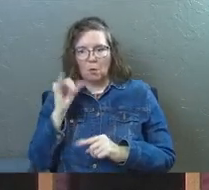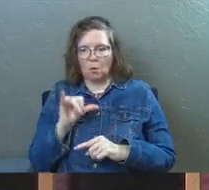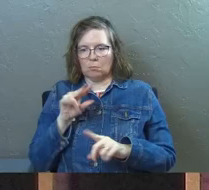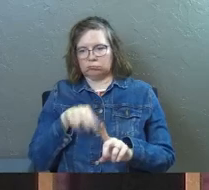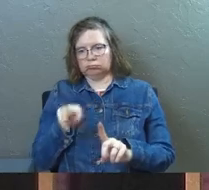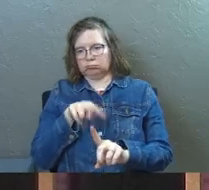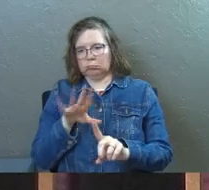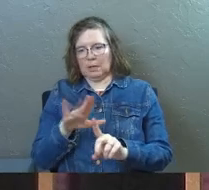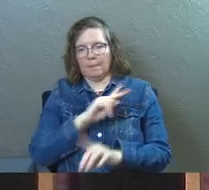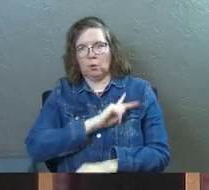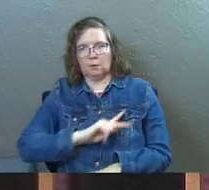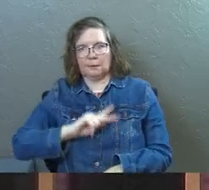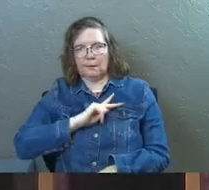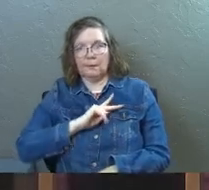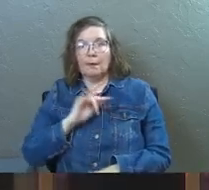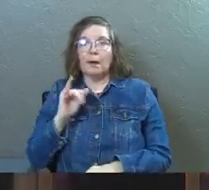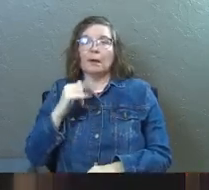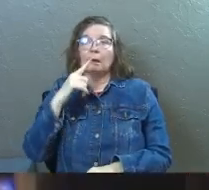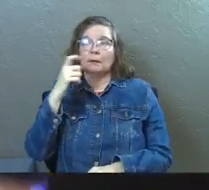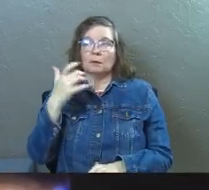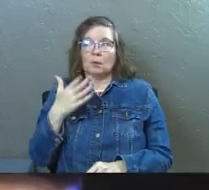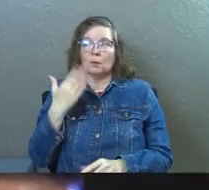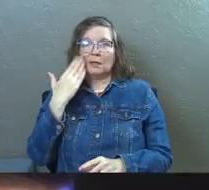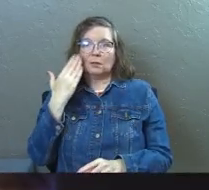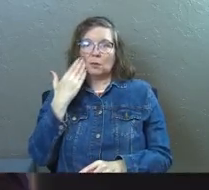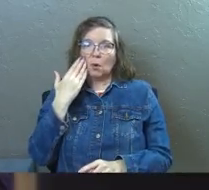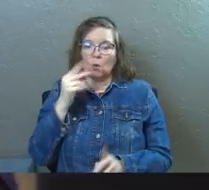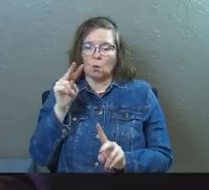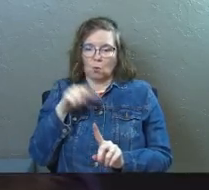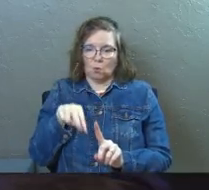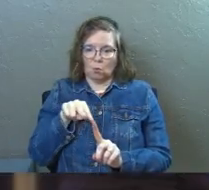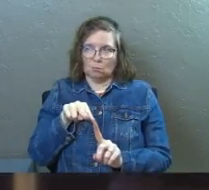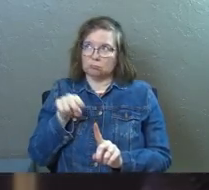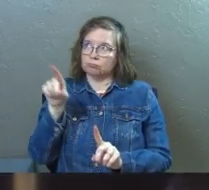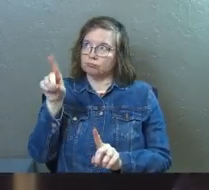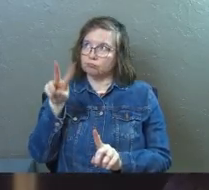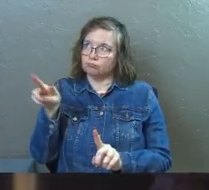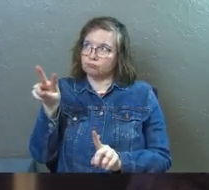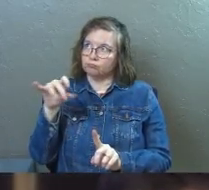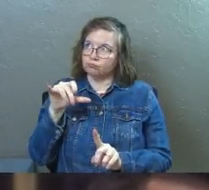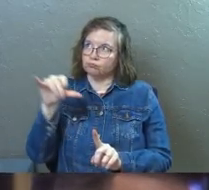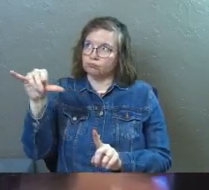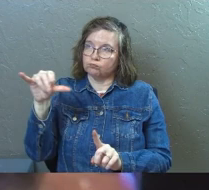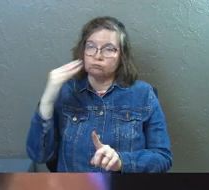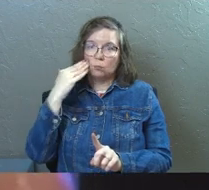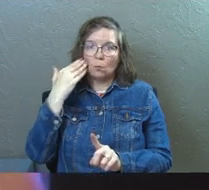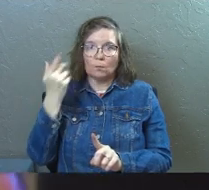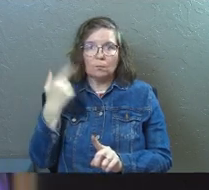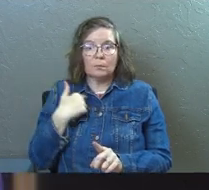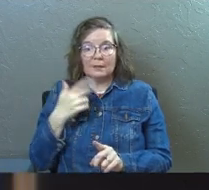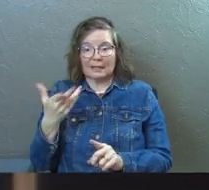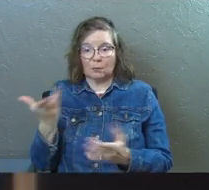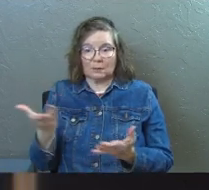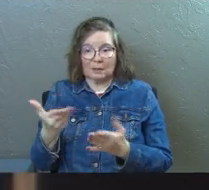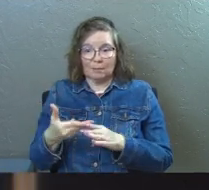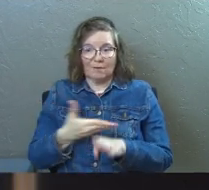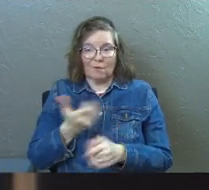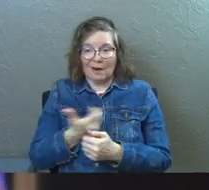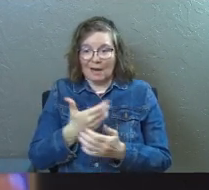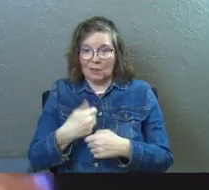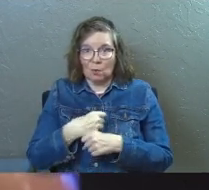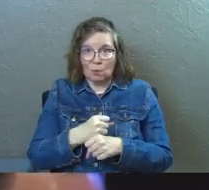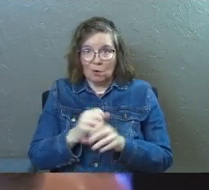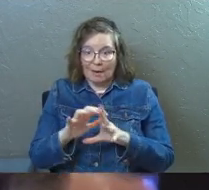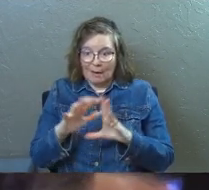his personality and thereby get to know God's personality. He existed before anything was created. He's supreme over